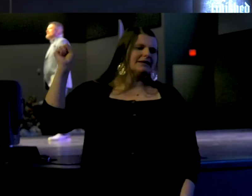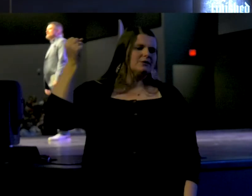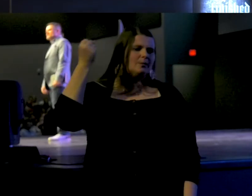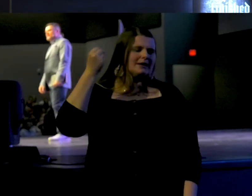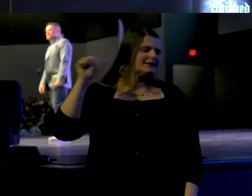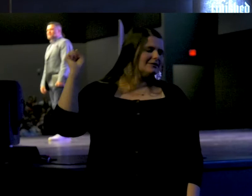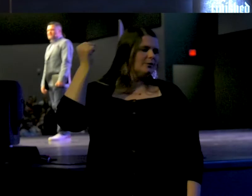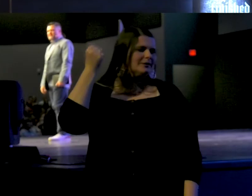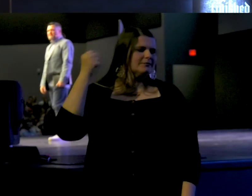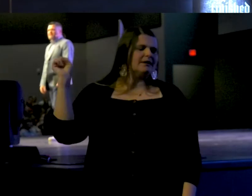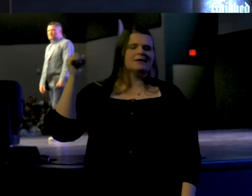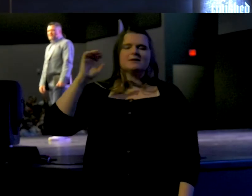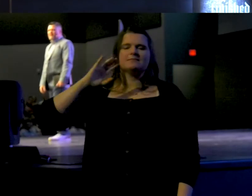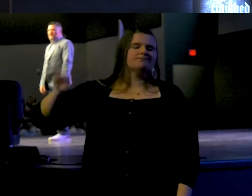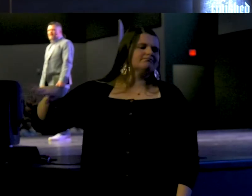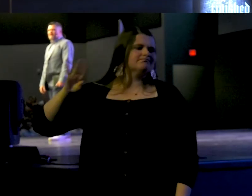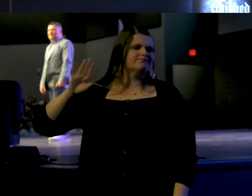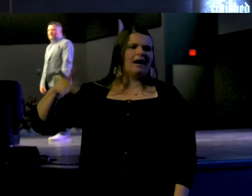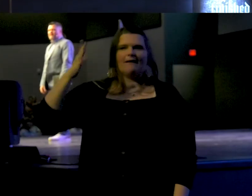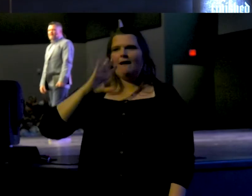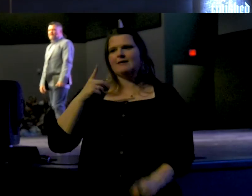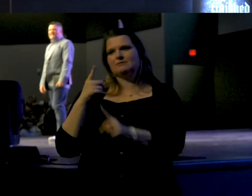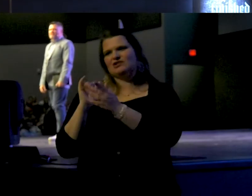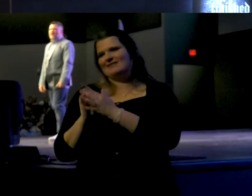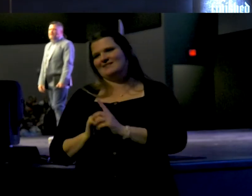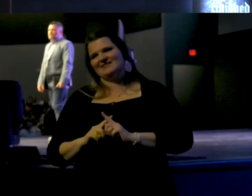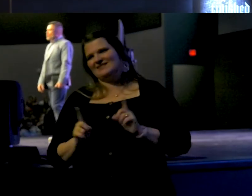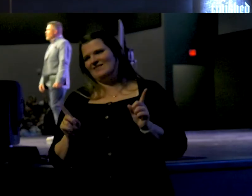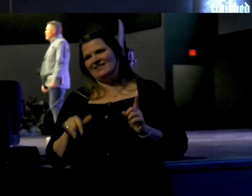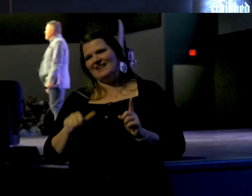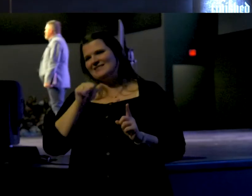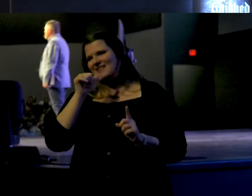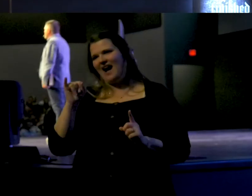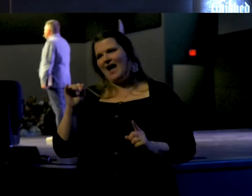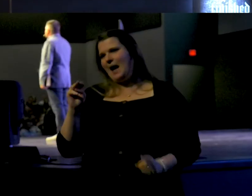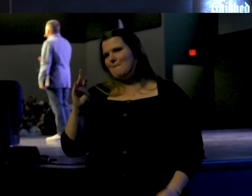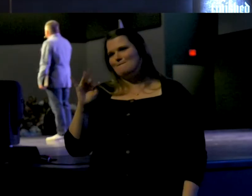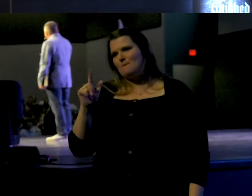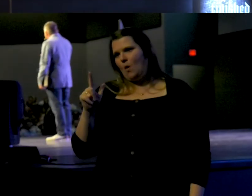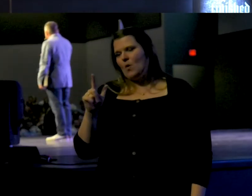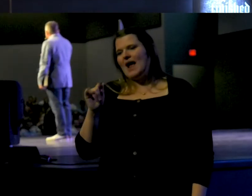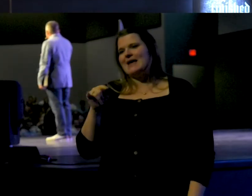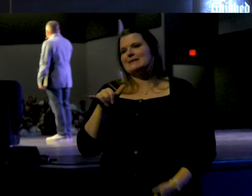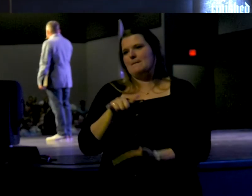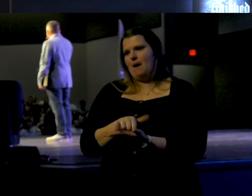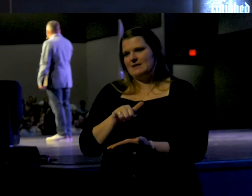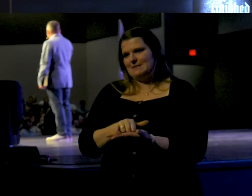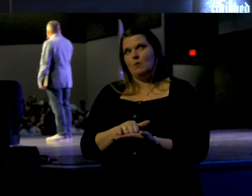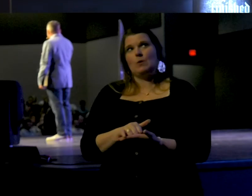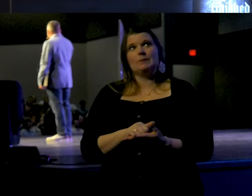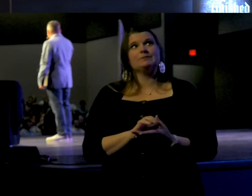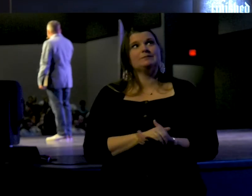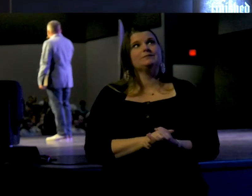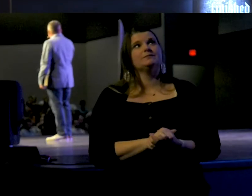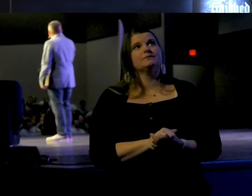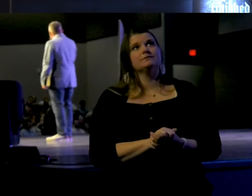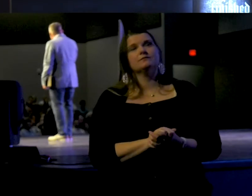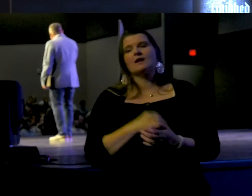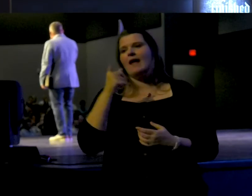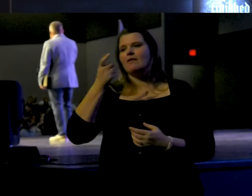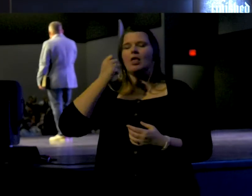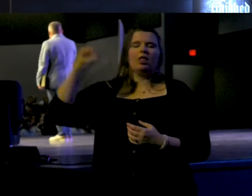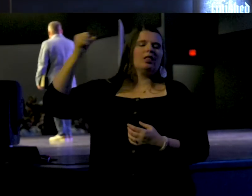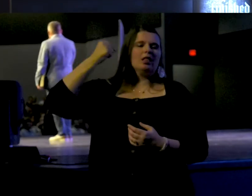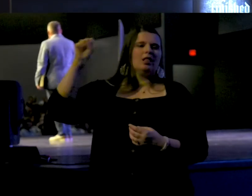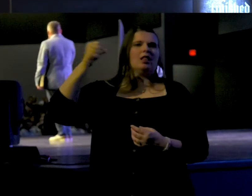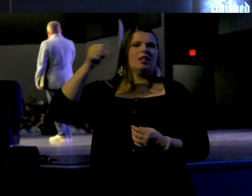and disinterest in the mission of God. That's not immoral. It's impossible. It's